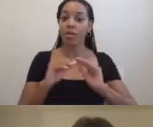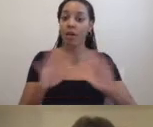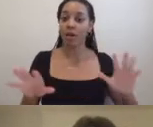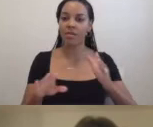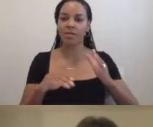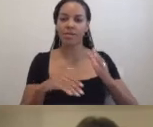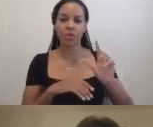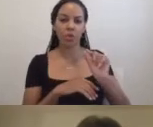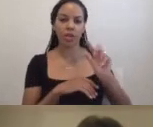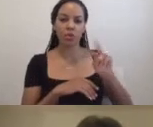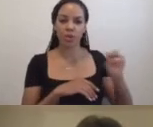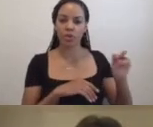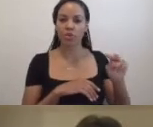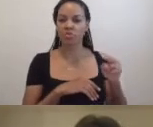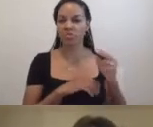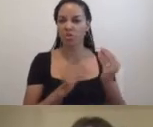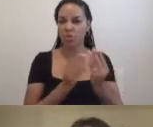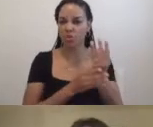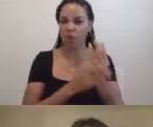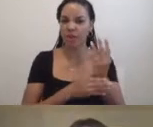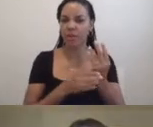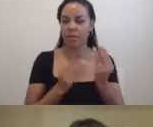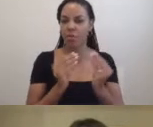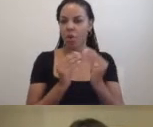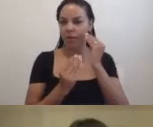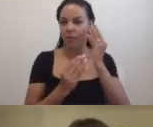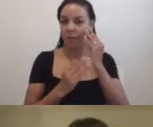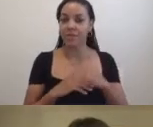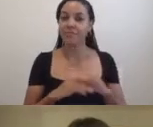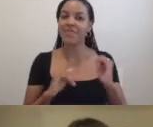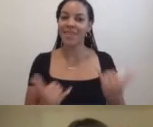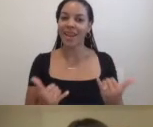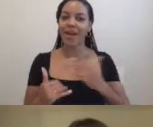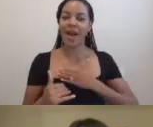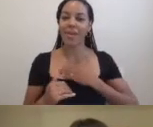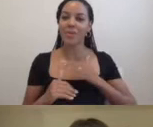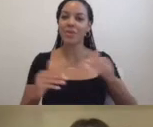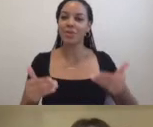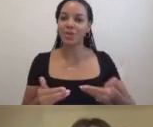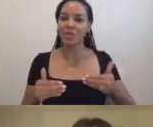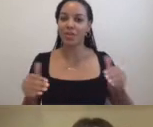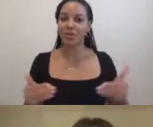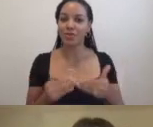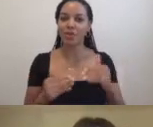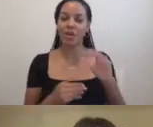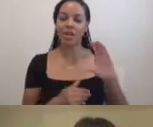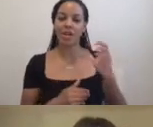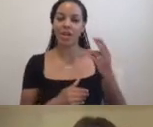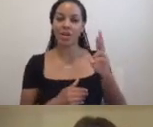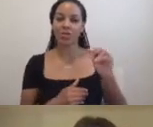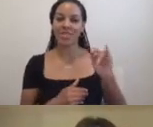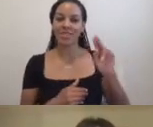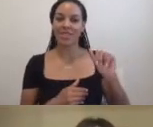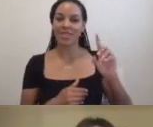And now it's my great pleasure to introduce Christina Daniels, head of residencies and classes at Pioneer